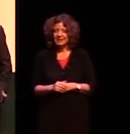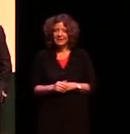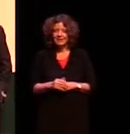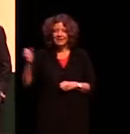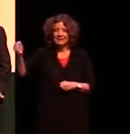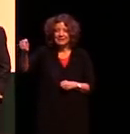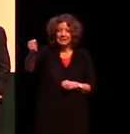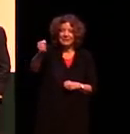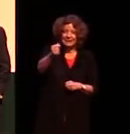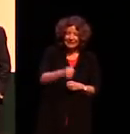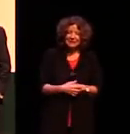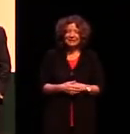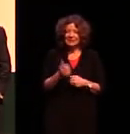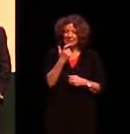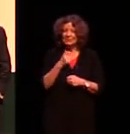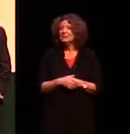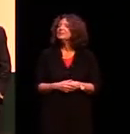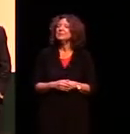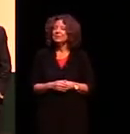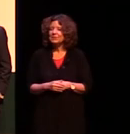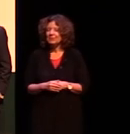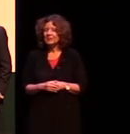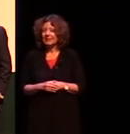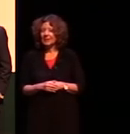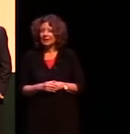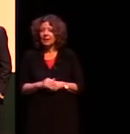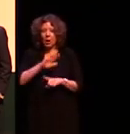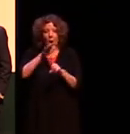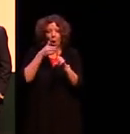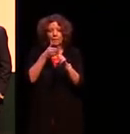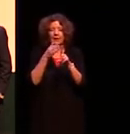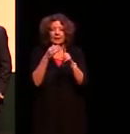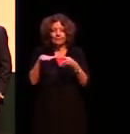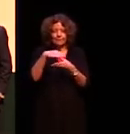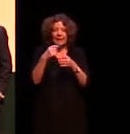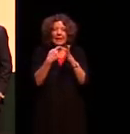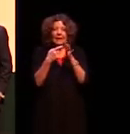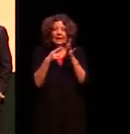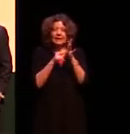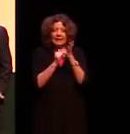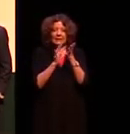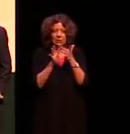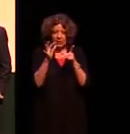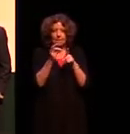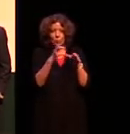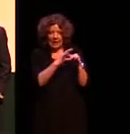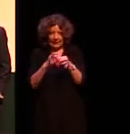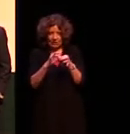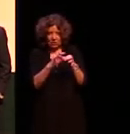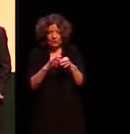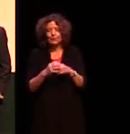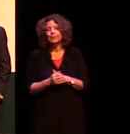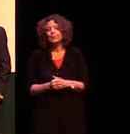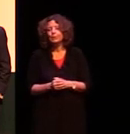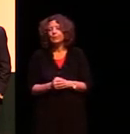hi um just again on the on the kinship um relations and language I was just curious to know